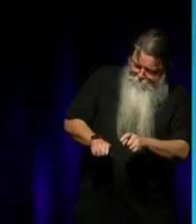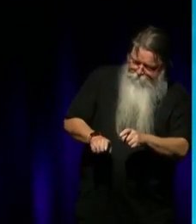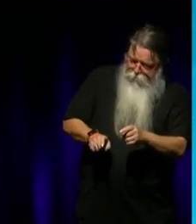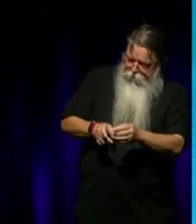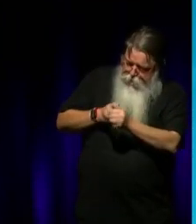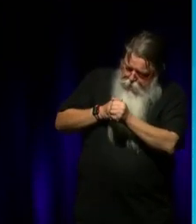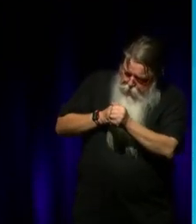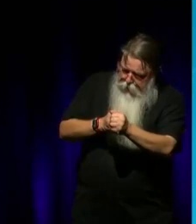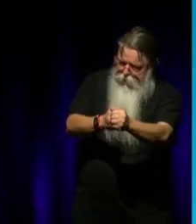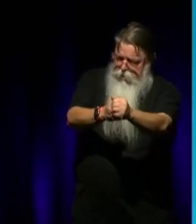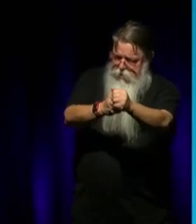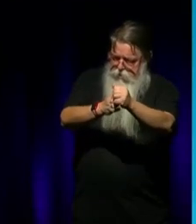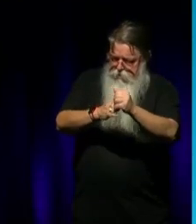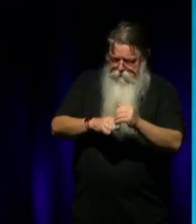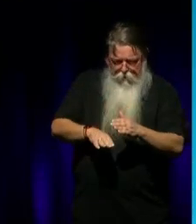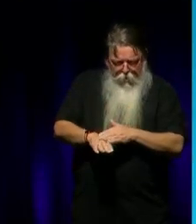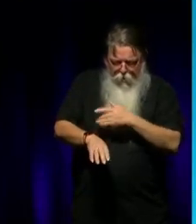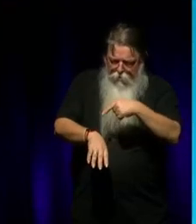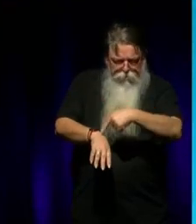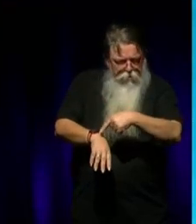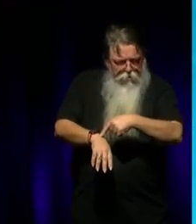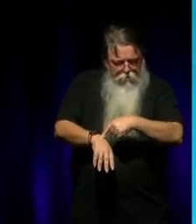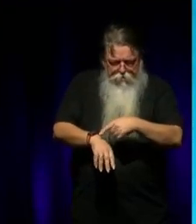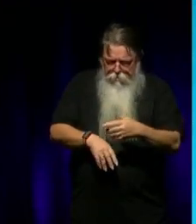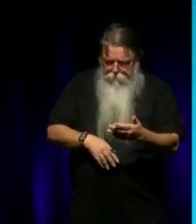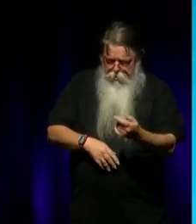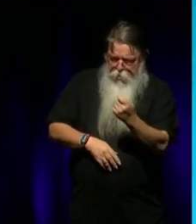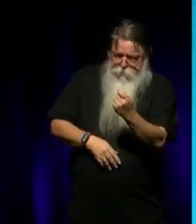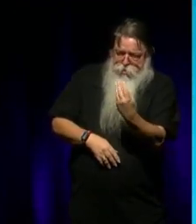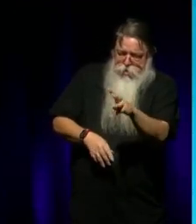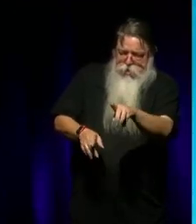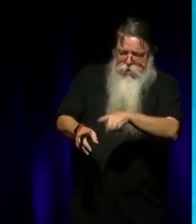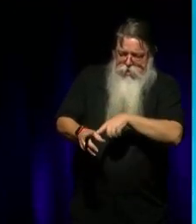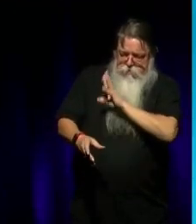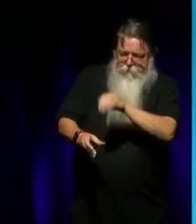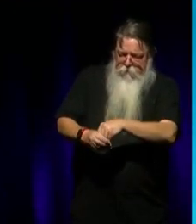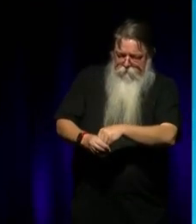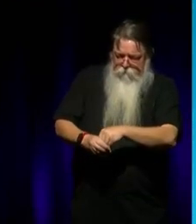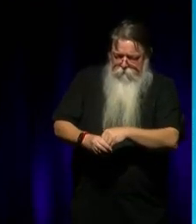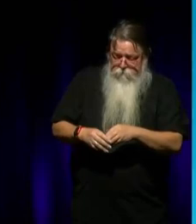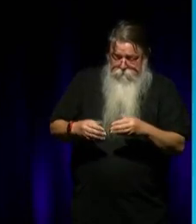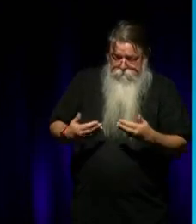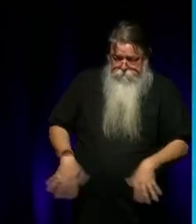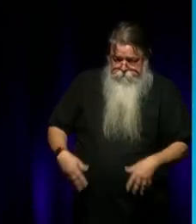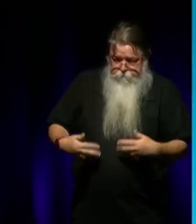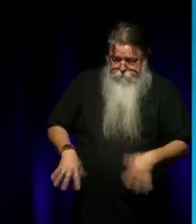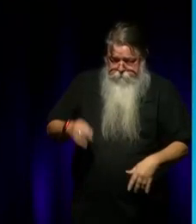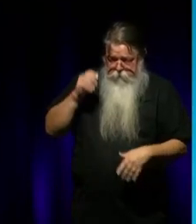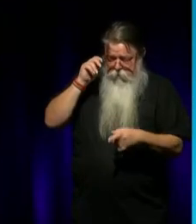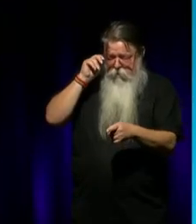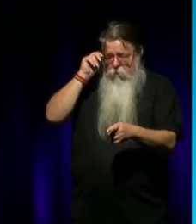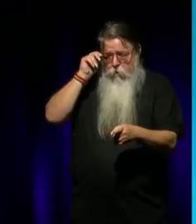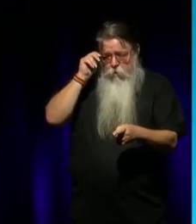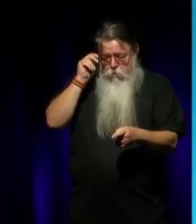and, well, not for so long, but for the, for the, for the nearly 30 odd years that you were there, um, there was so much richness, and